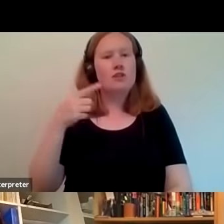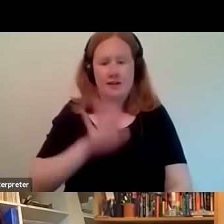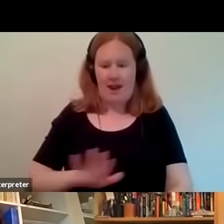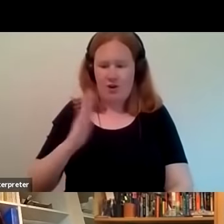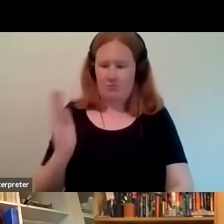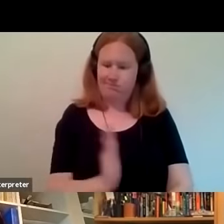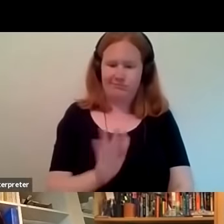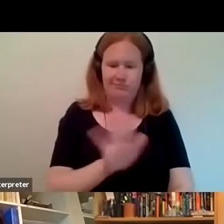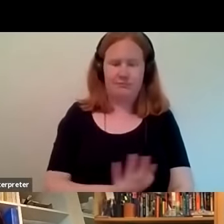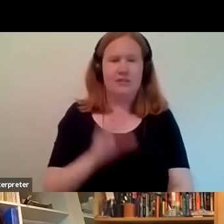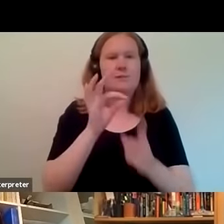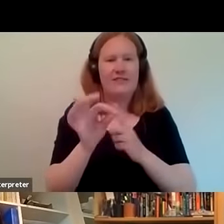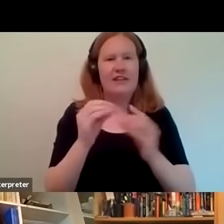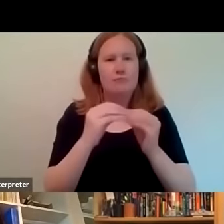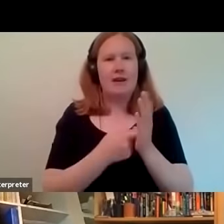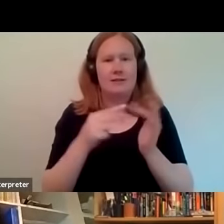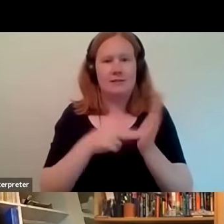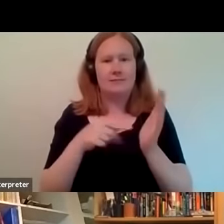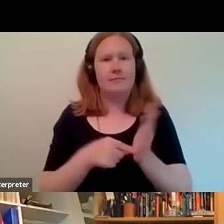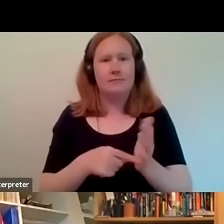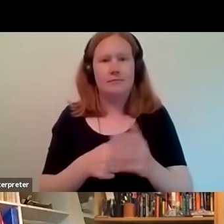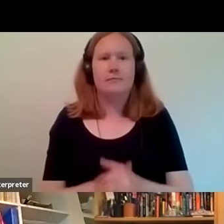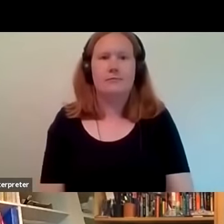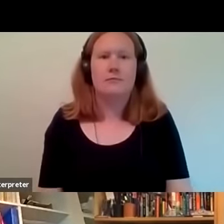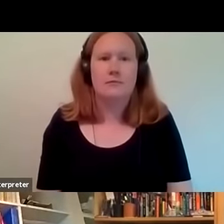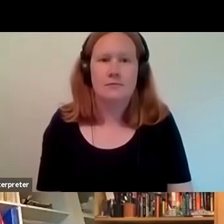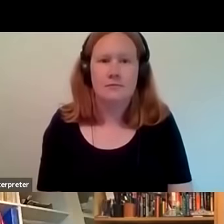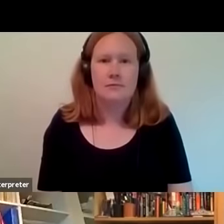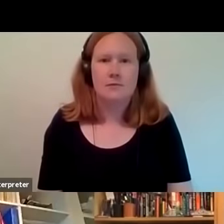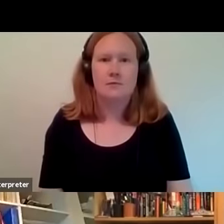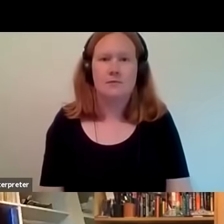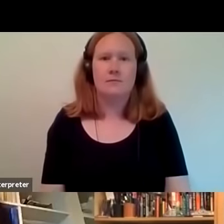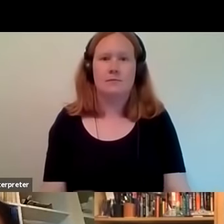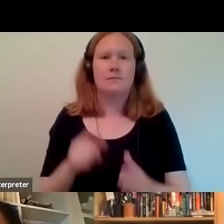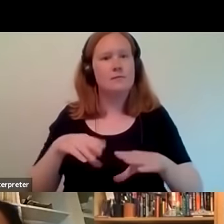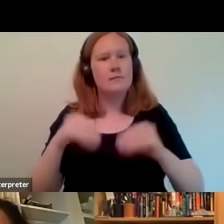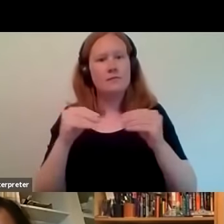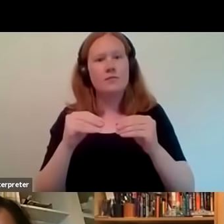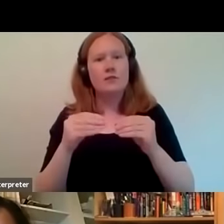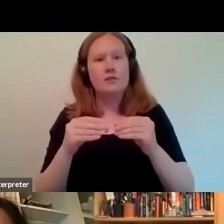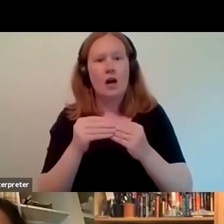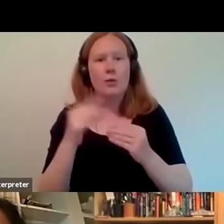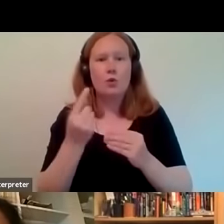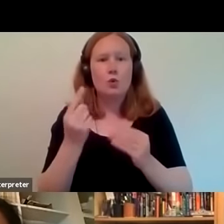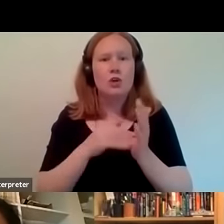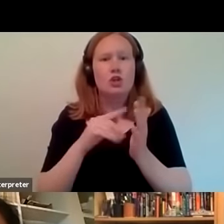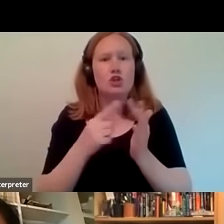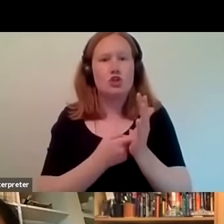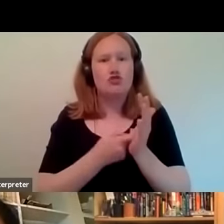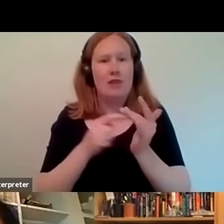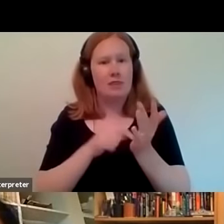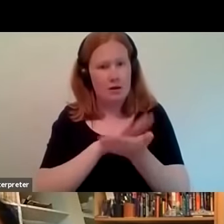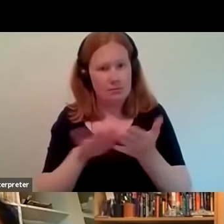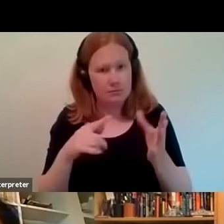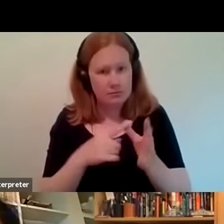awesome thank you um so Zarita let's start with you because really um you know we we wanted